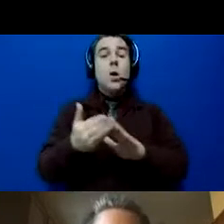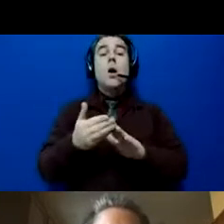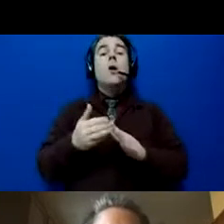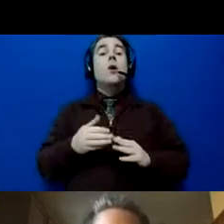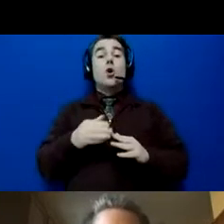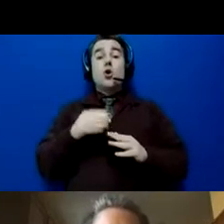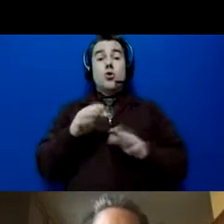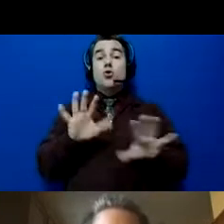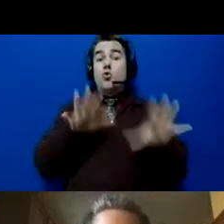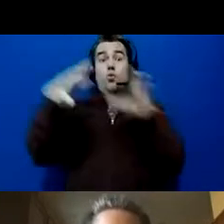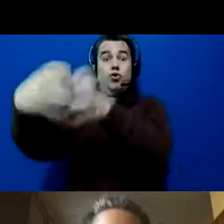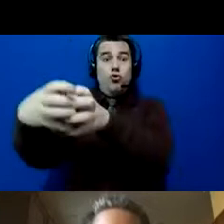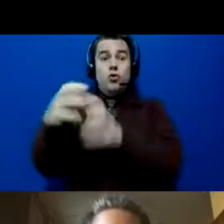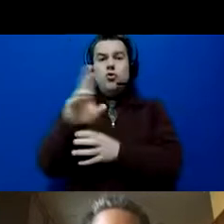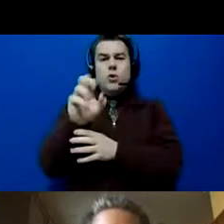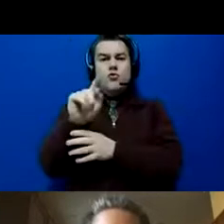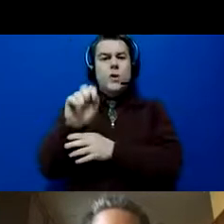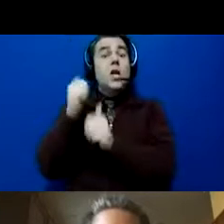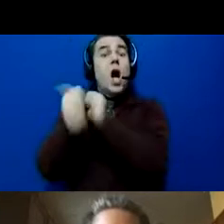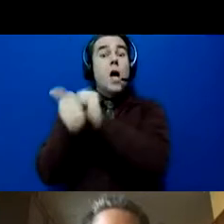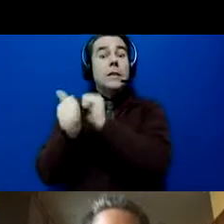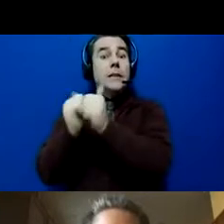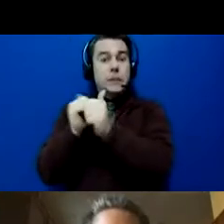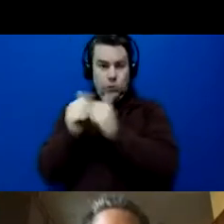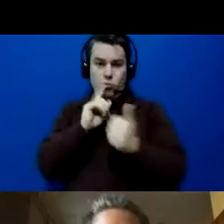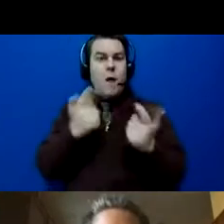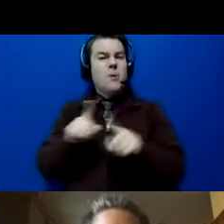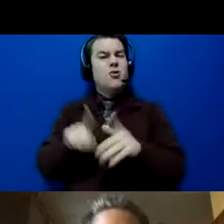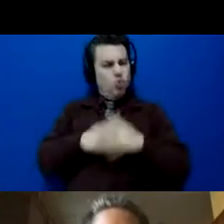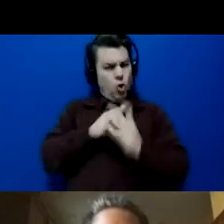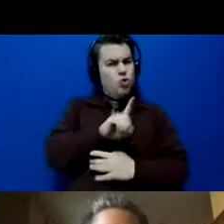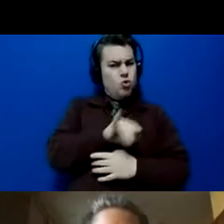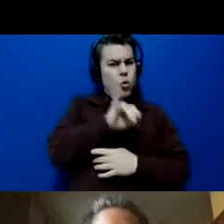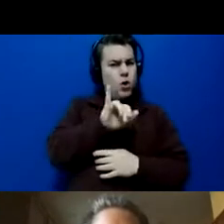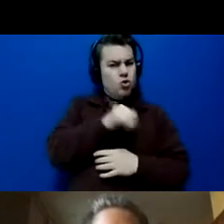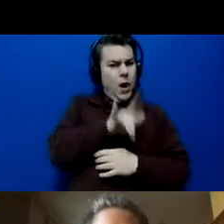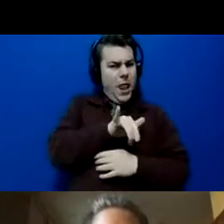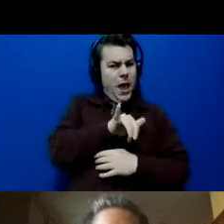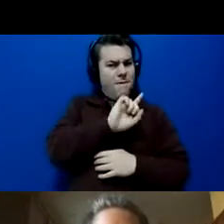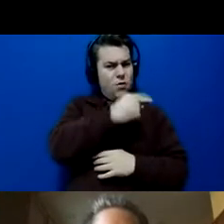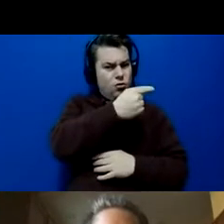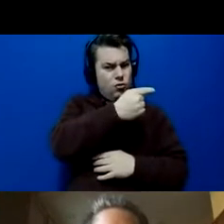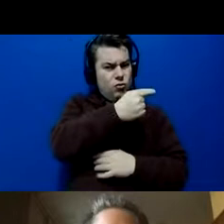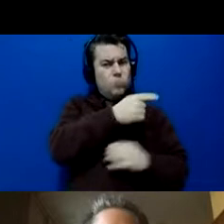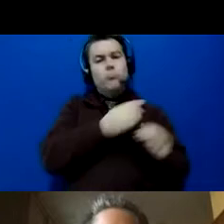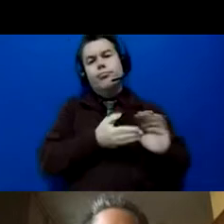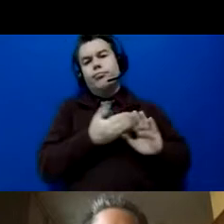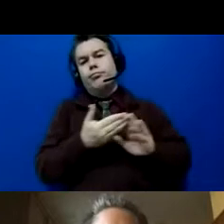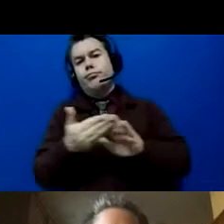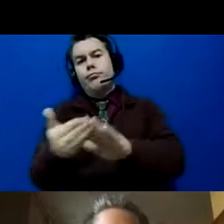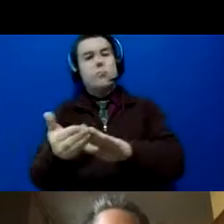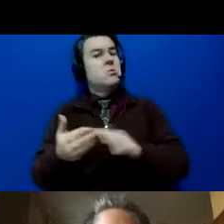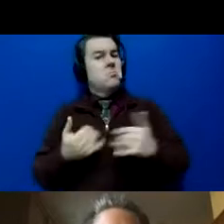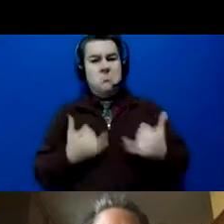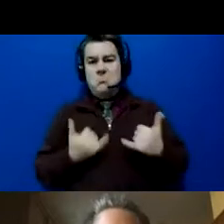happening. It started July 1st. believe it started July 1st and it is rolling right